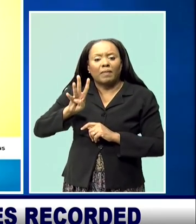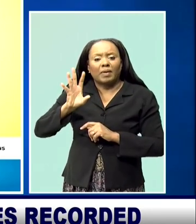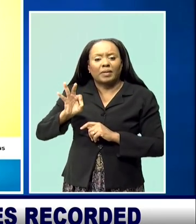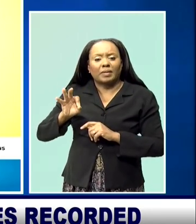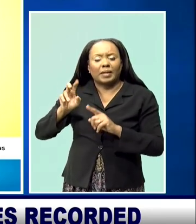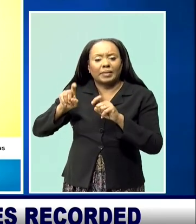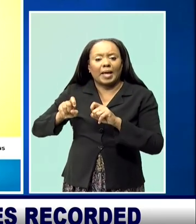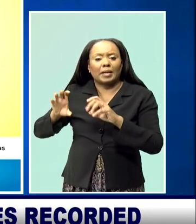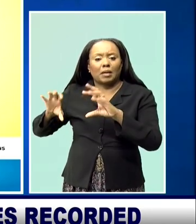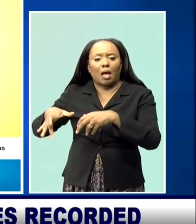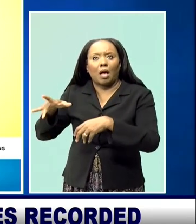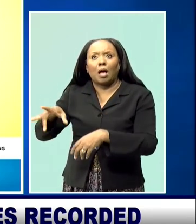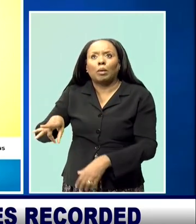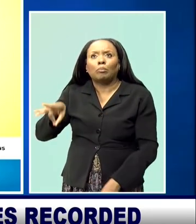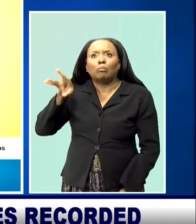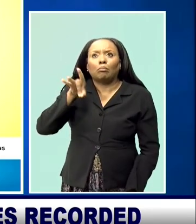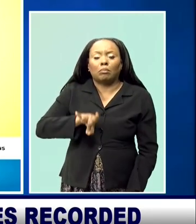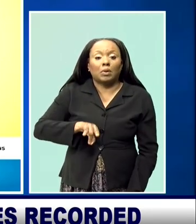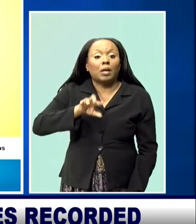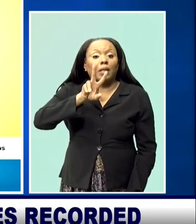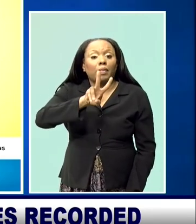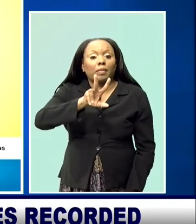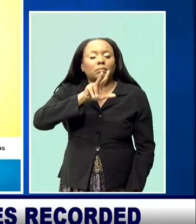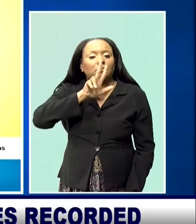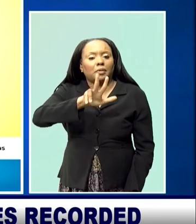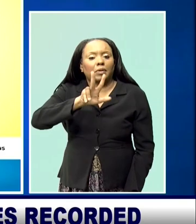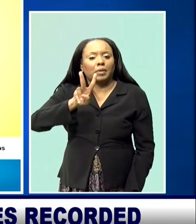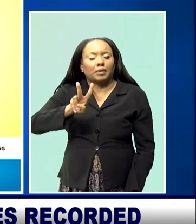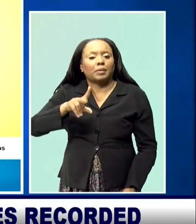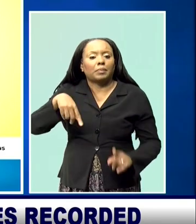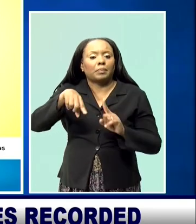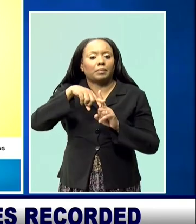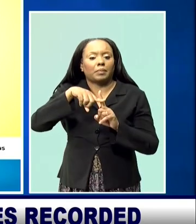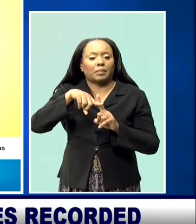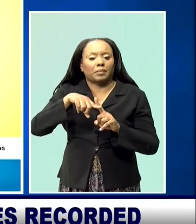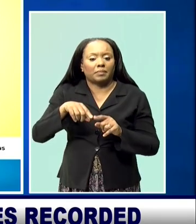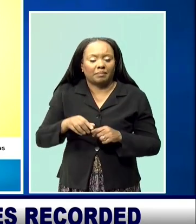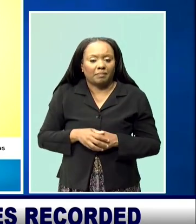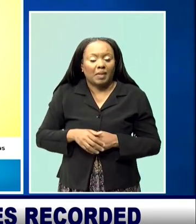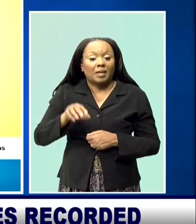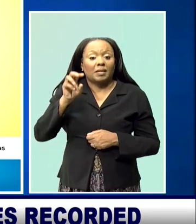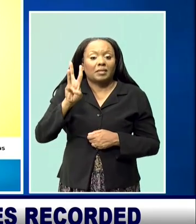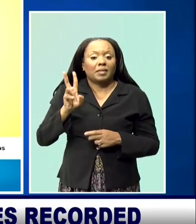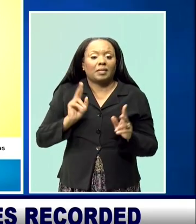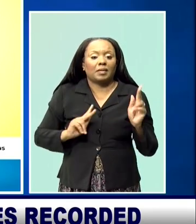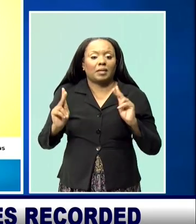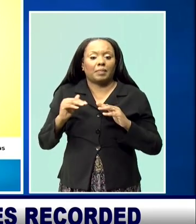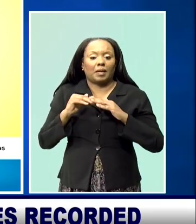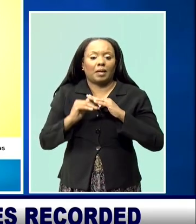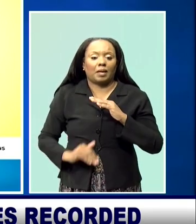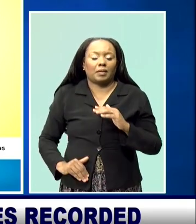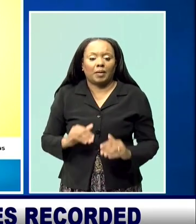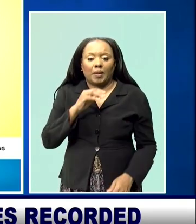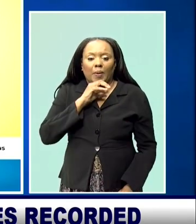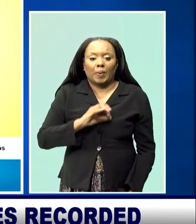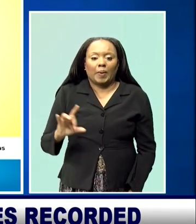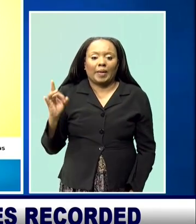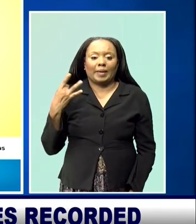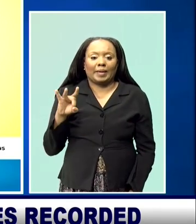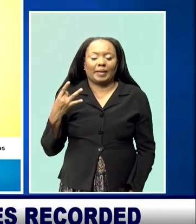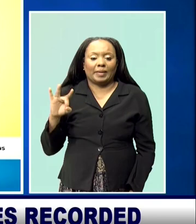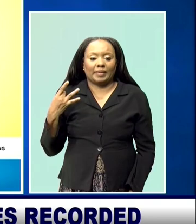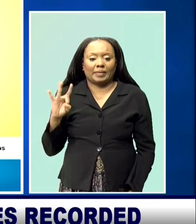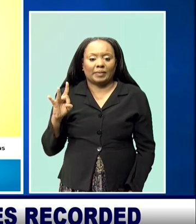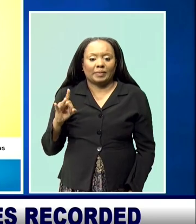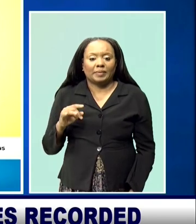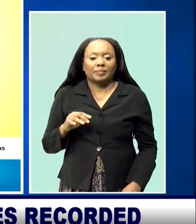result of 349 tests conducted yesterday by laboratories across the island. Of the positive cases, six people